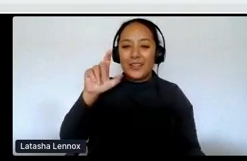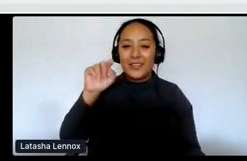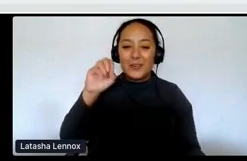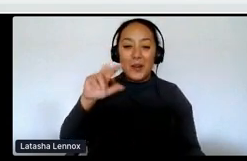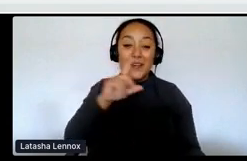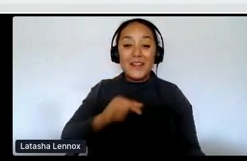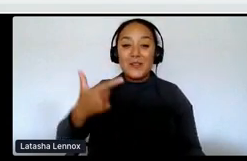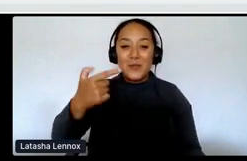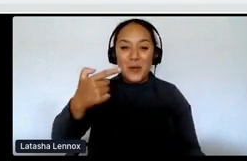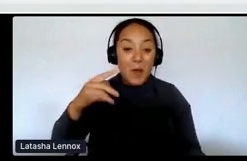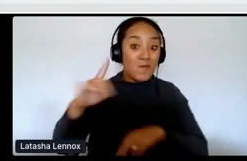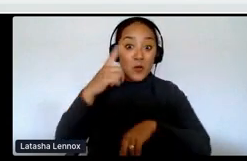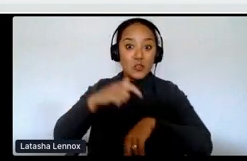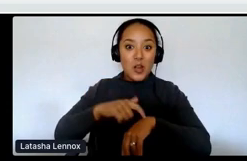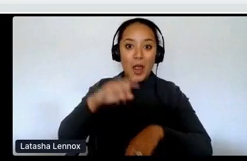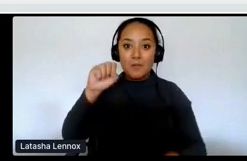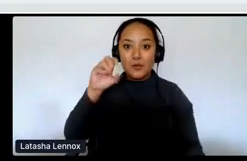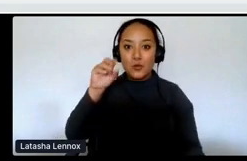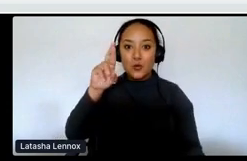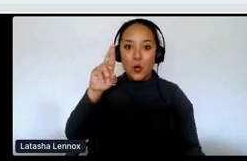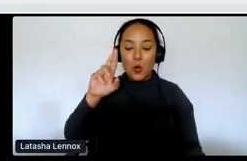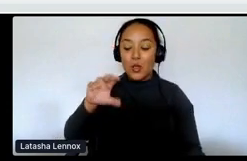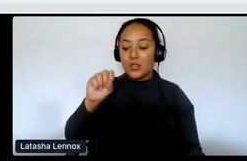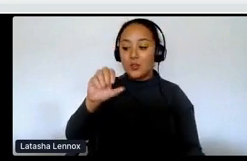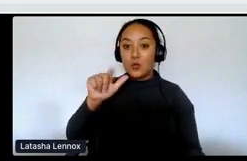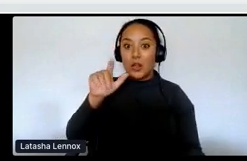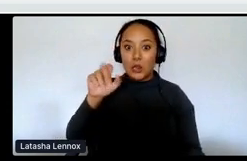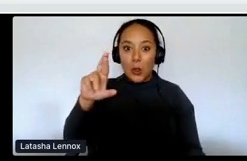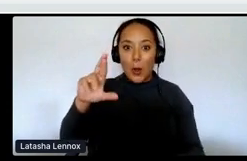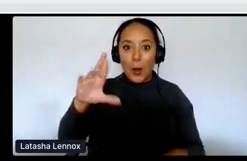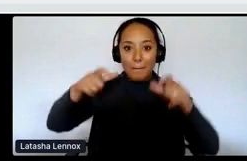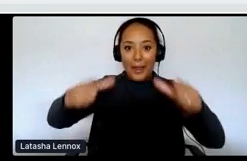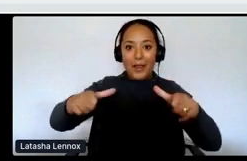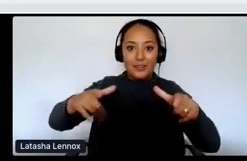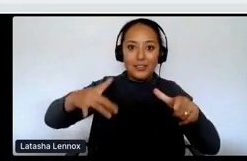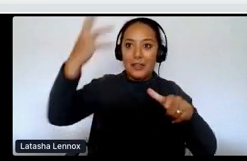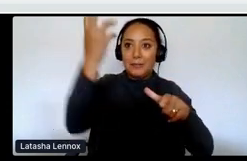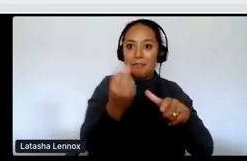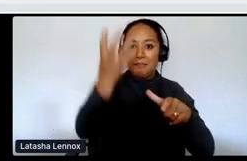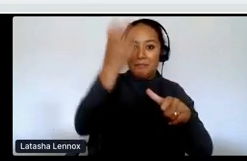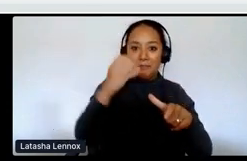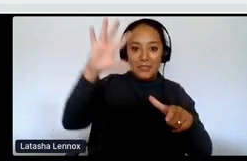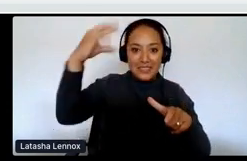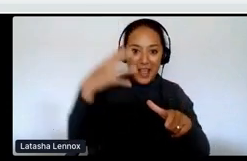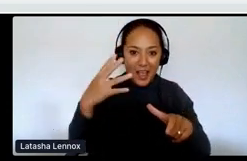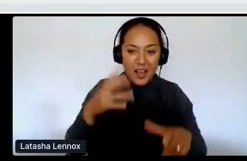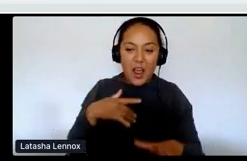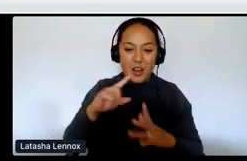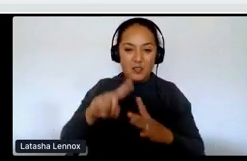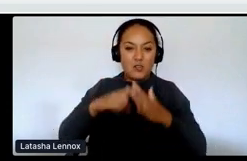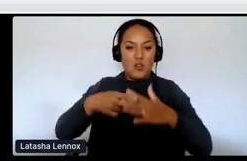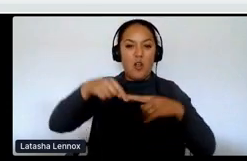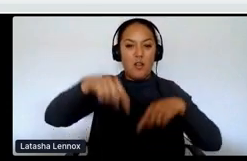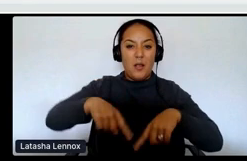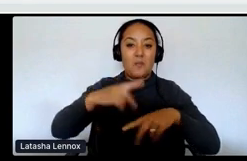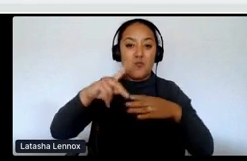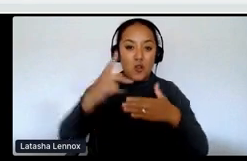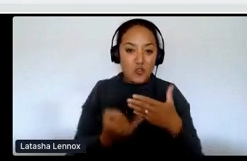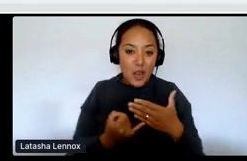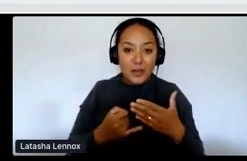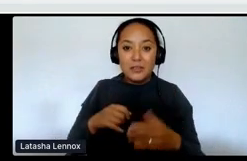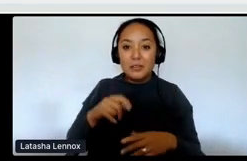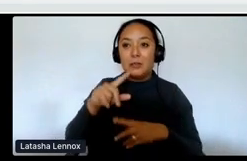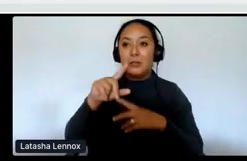panels in our community. Um, I started fundraising for this project in 2013, 14. We put it up in 2015.